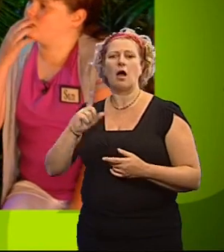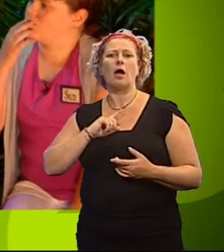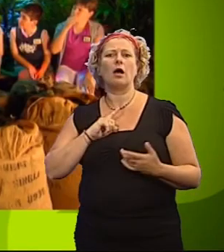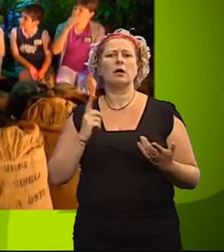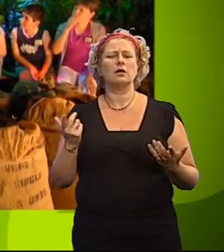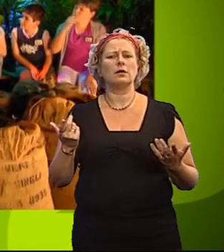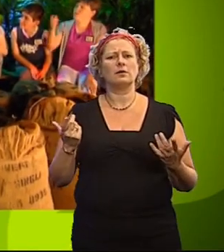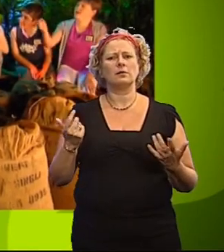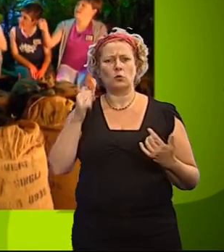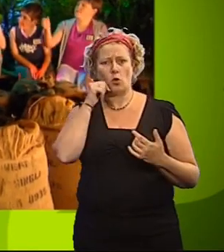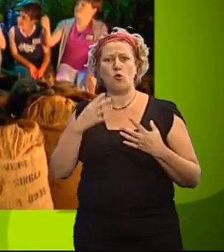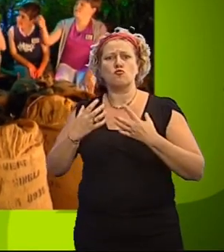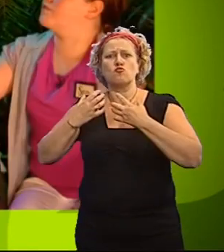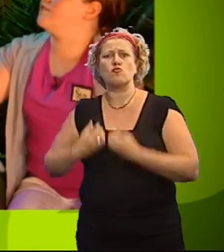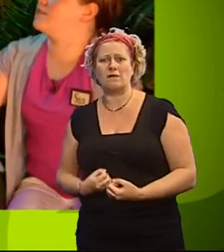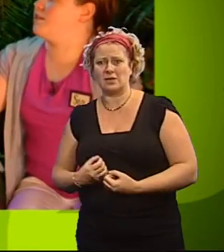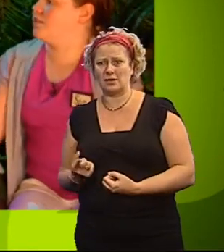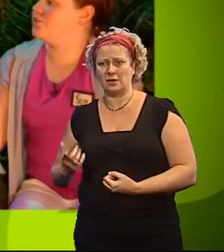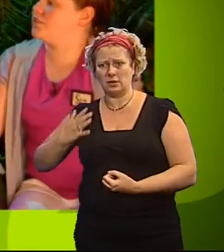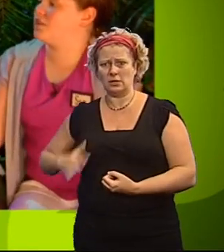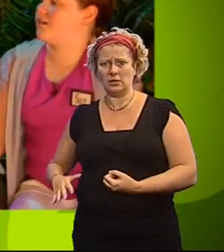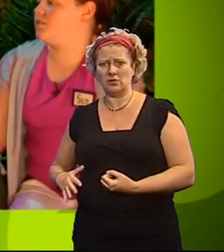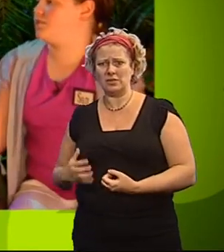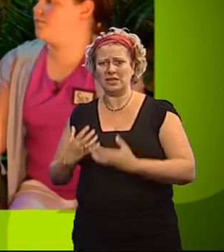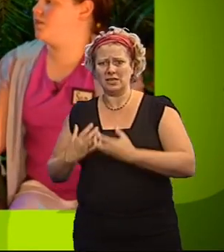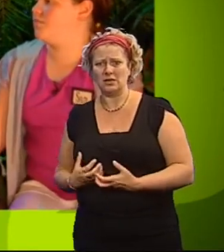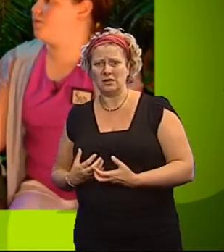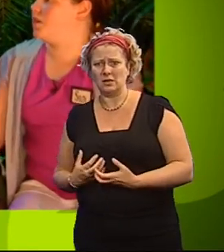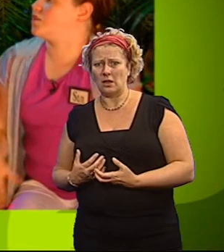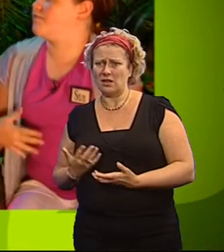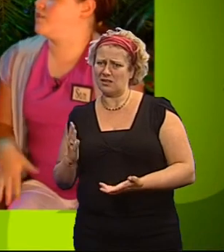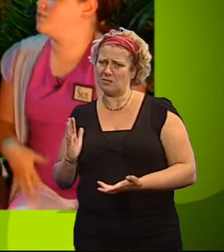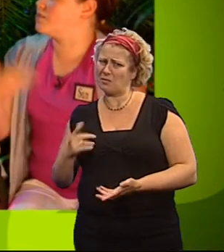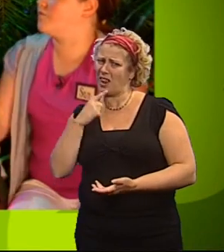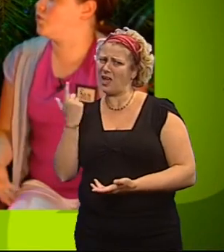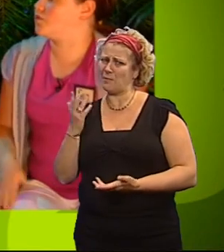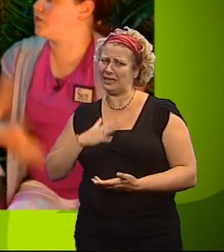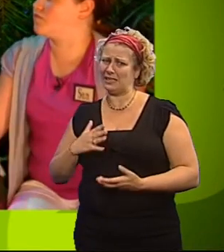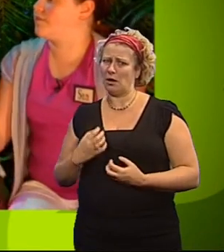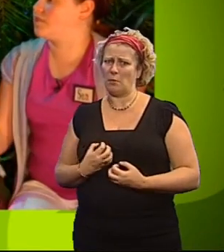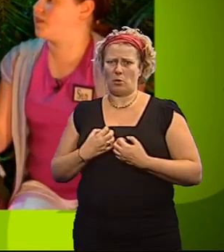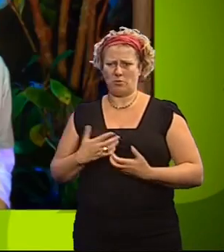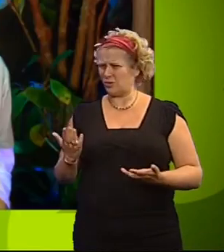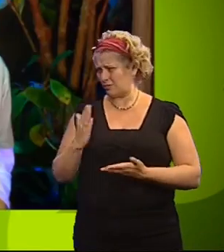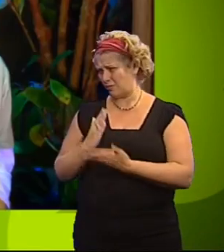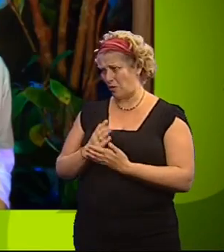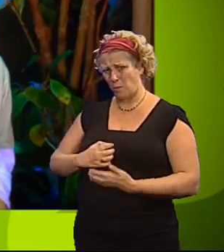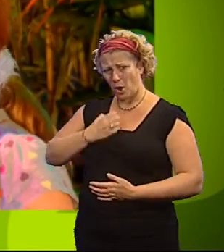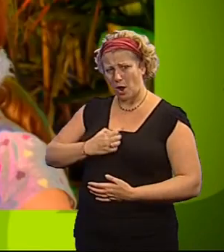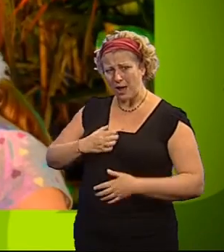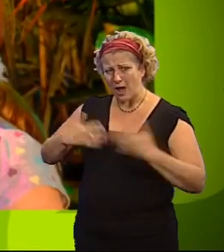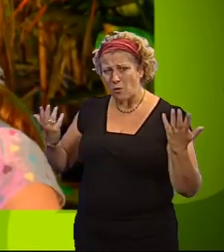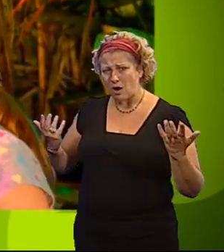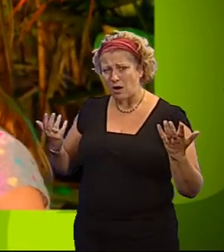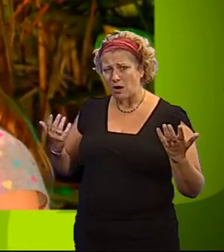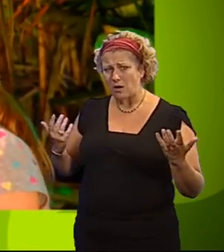are... Gravity. Gravity. Don't you need gravity It's got to be a lie, though. Isabel, surely you can burp anywhere.